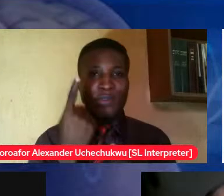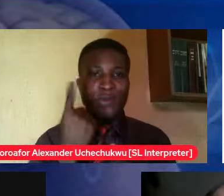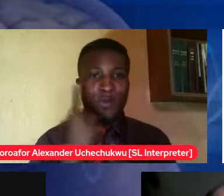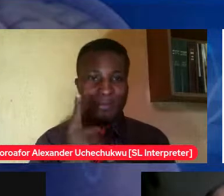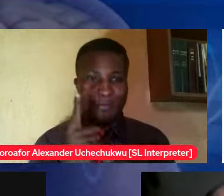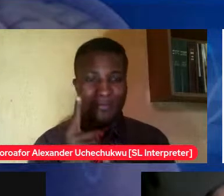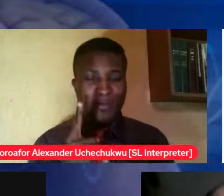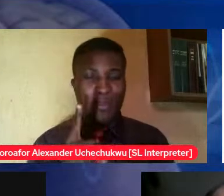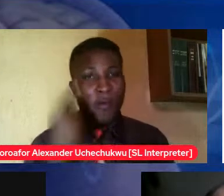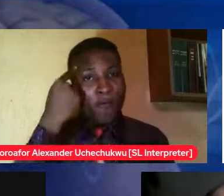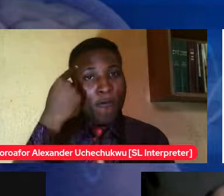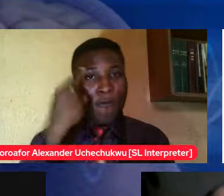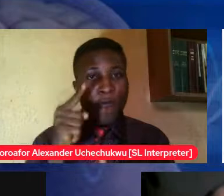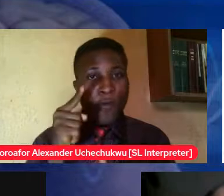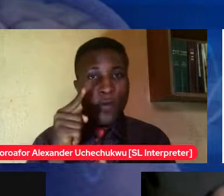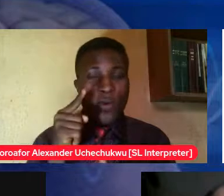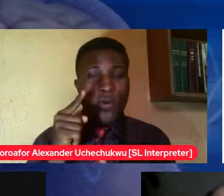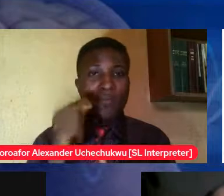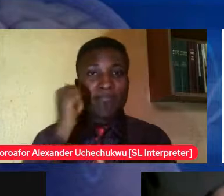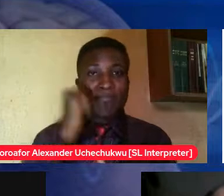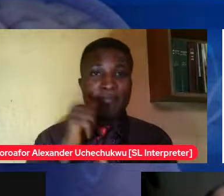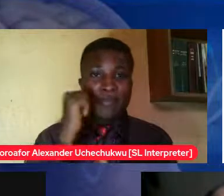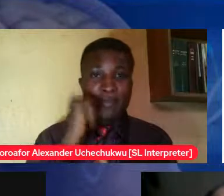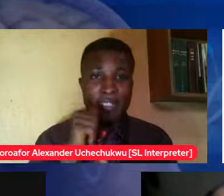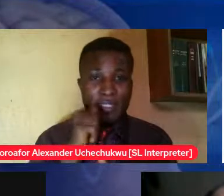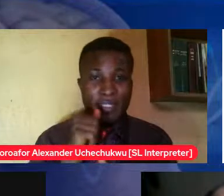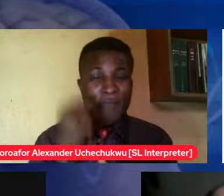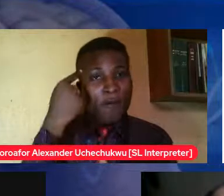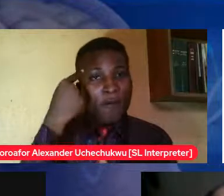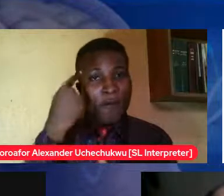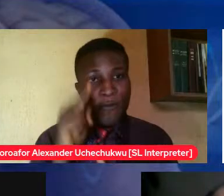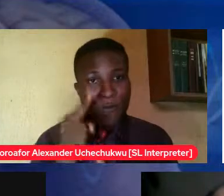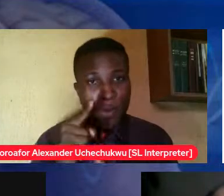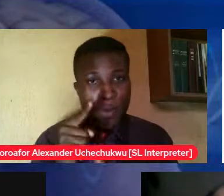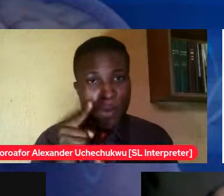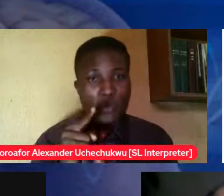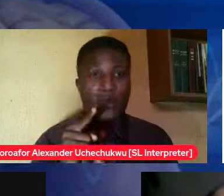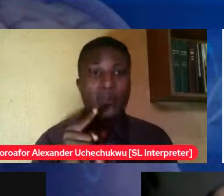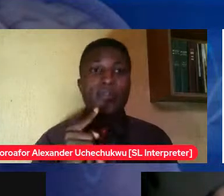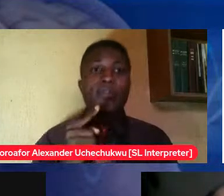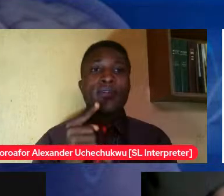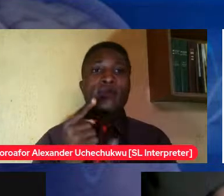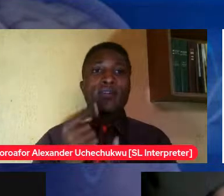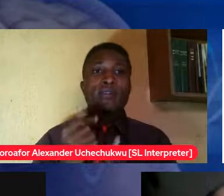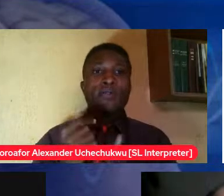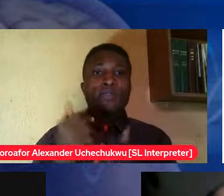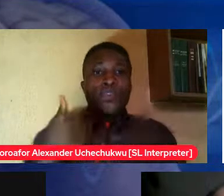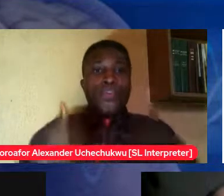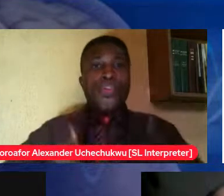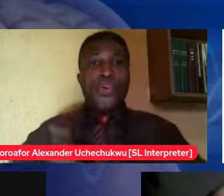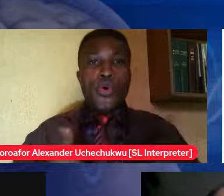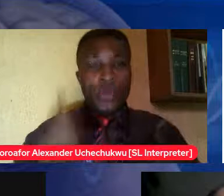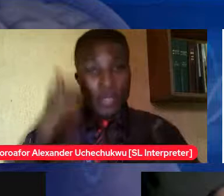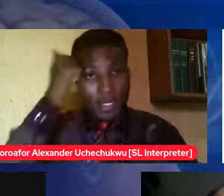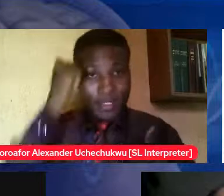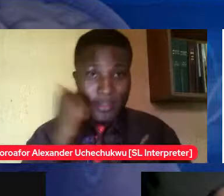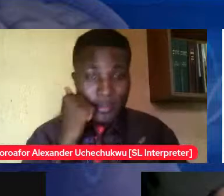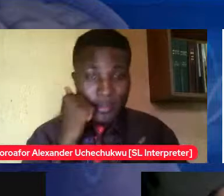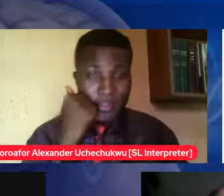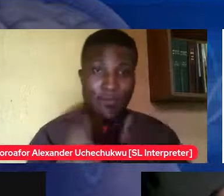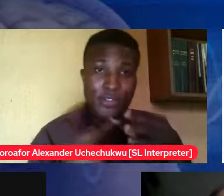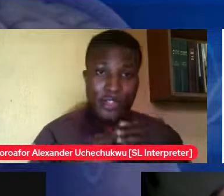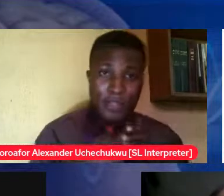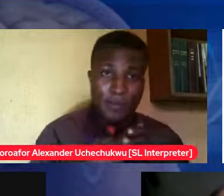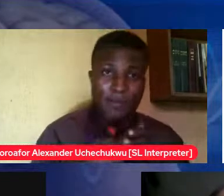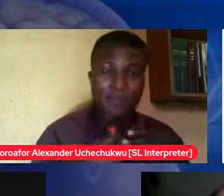yeah a lot of advantages of having sex but the disadvantages now come when the sex is outside the context